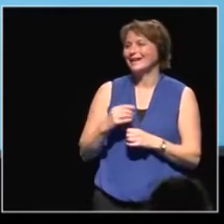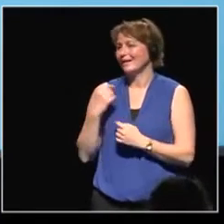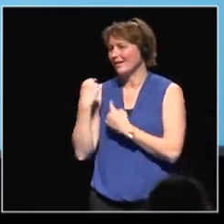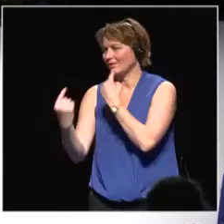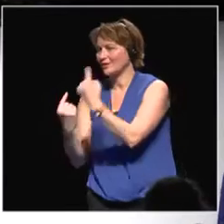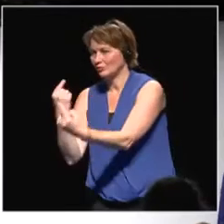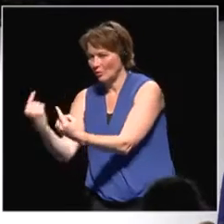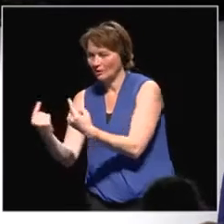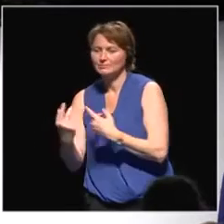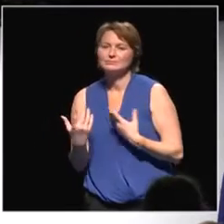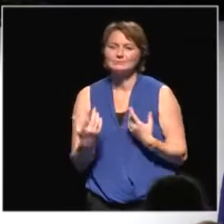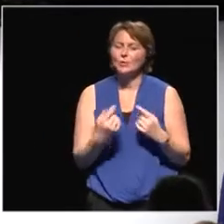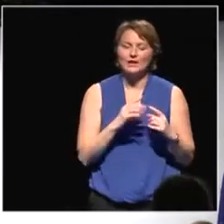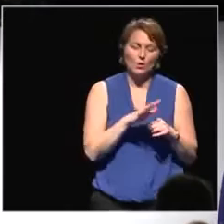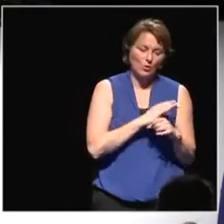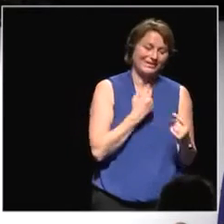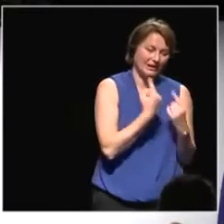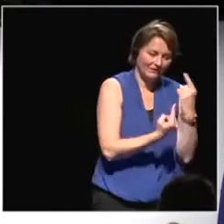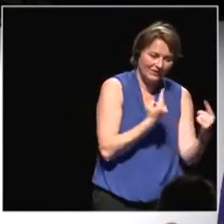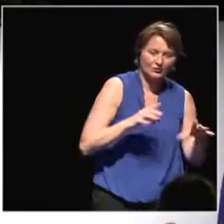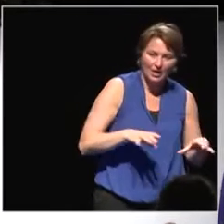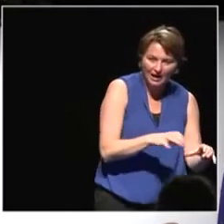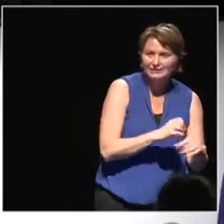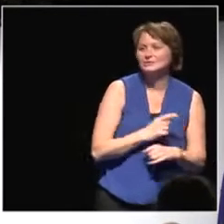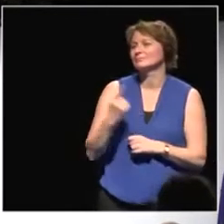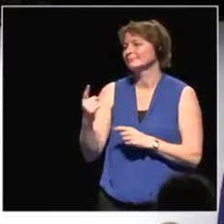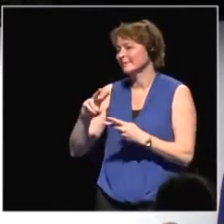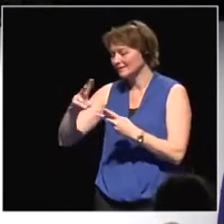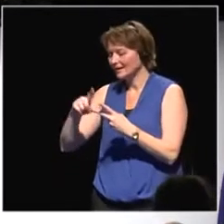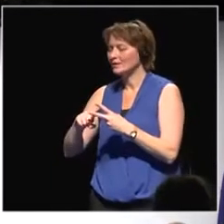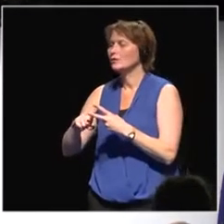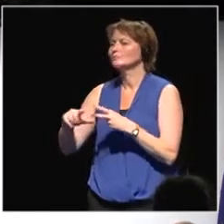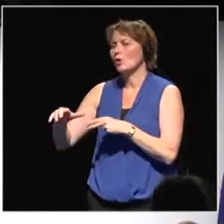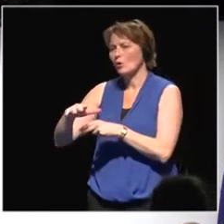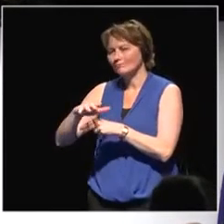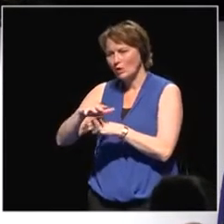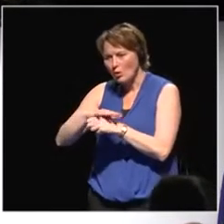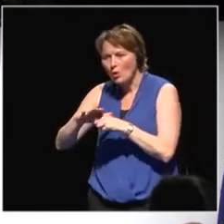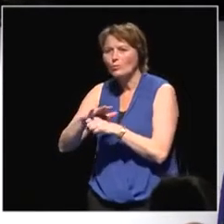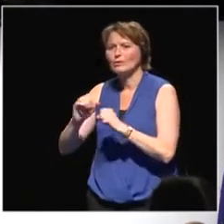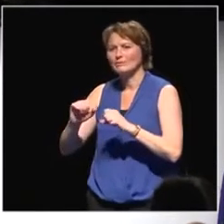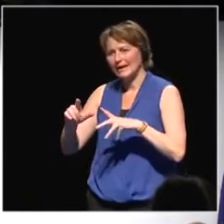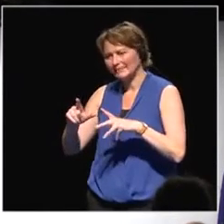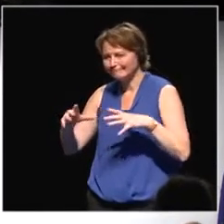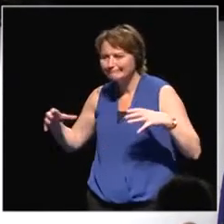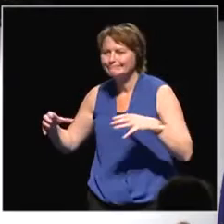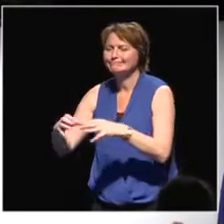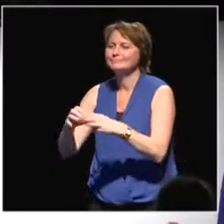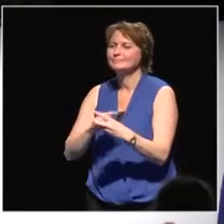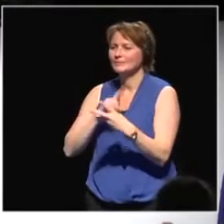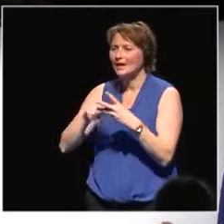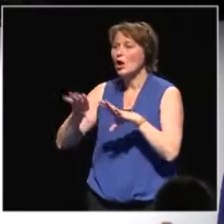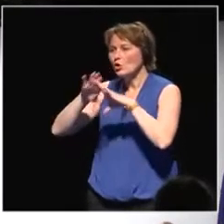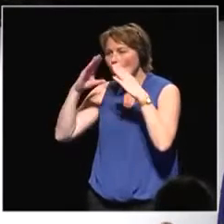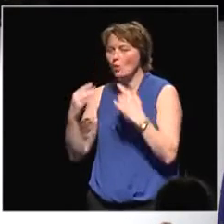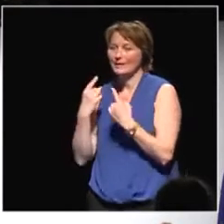action. The second, local and collective. The third, global and individual. And